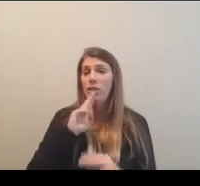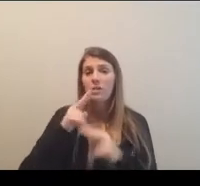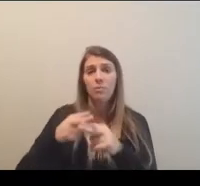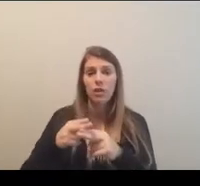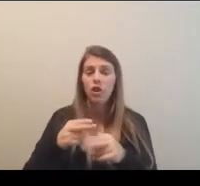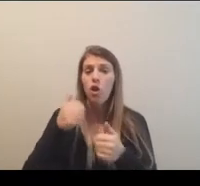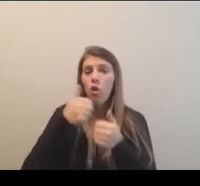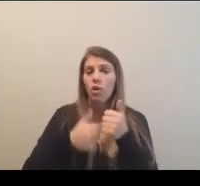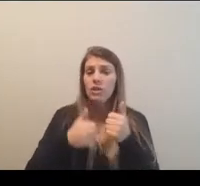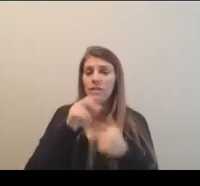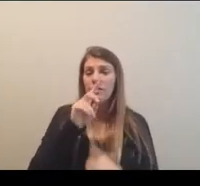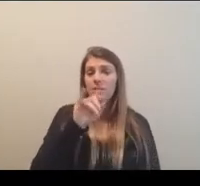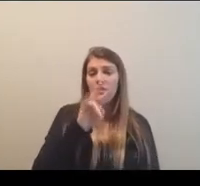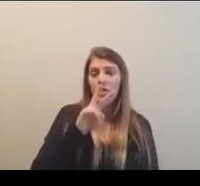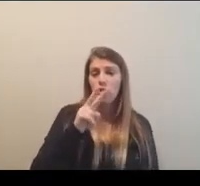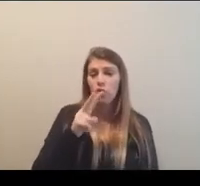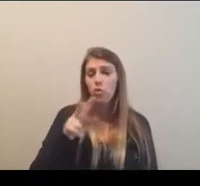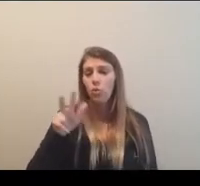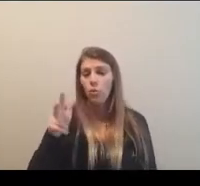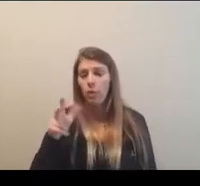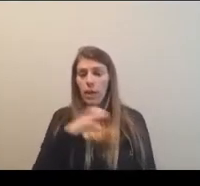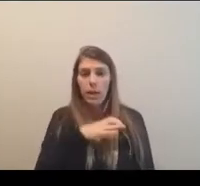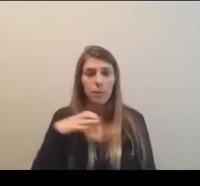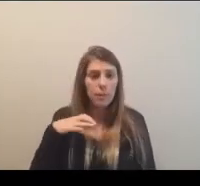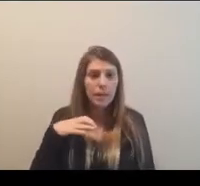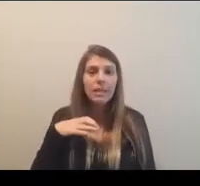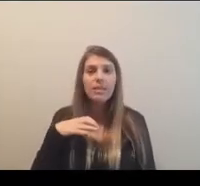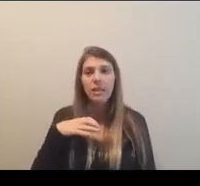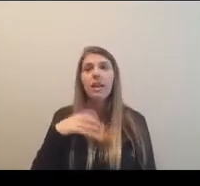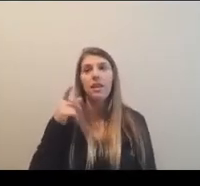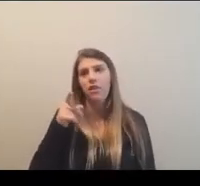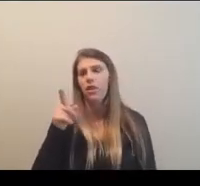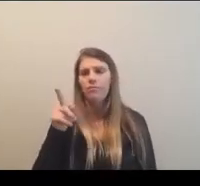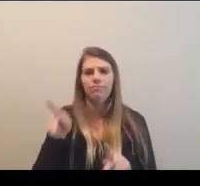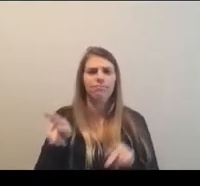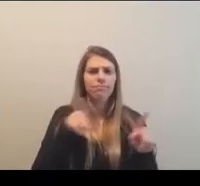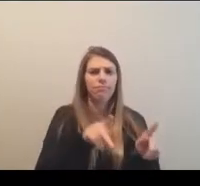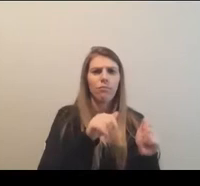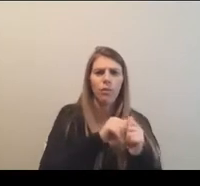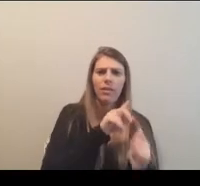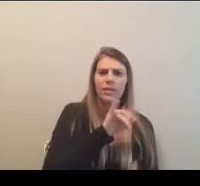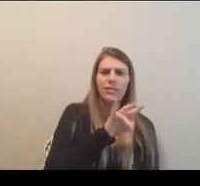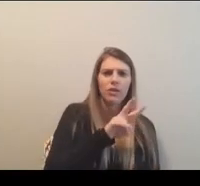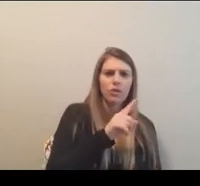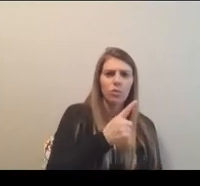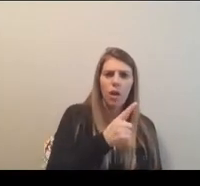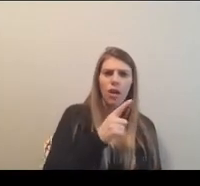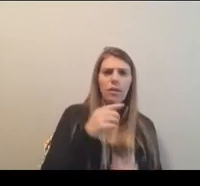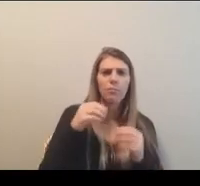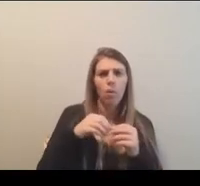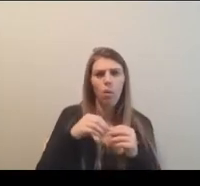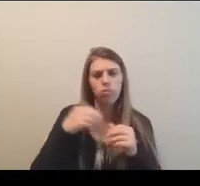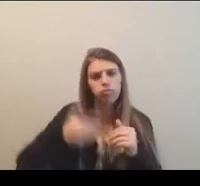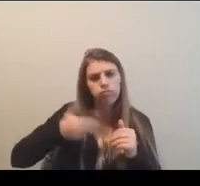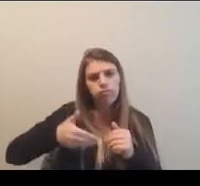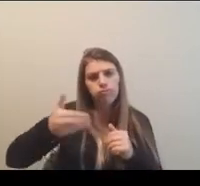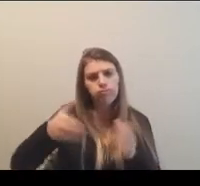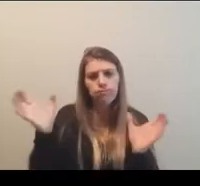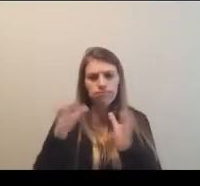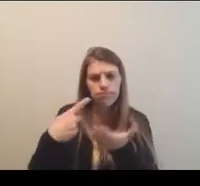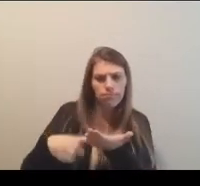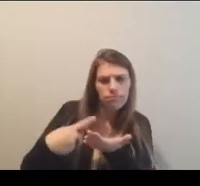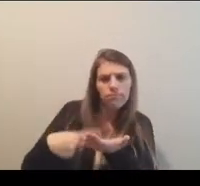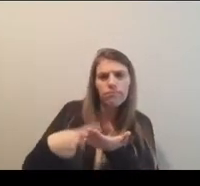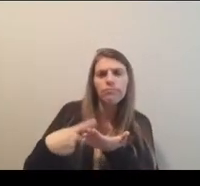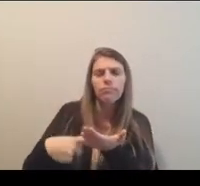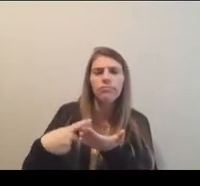division two and three championships committees, uh, are undergoing the same kind of collaborative effort, meeting on a more regular basis in a, in a, in